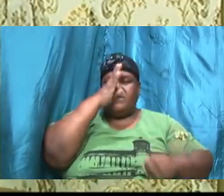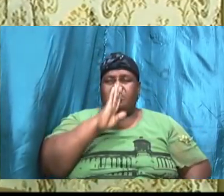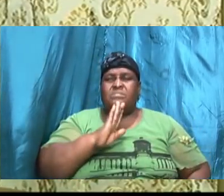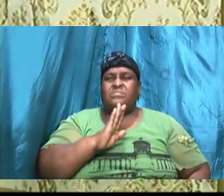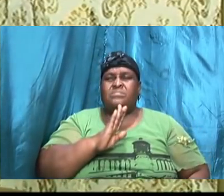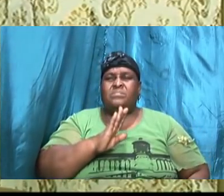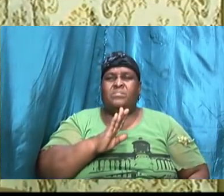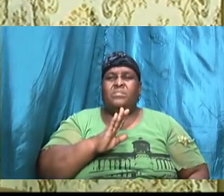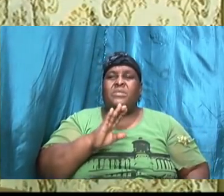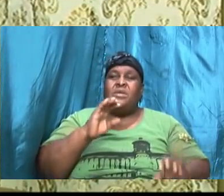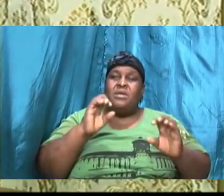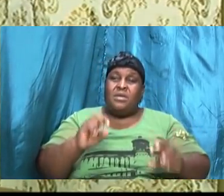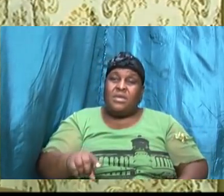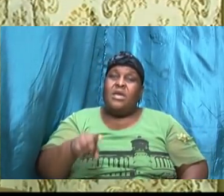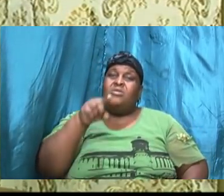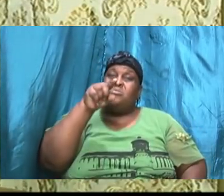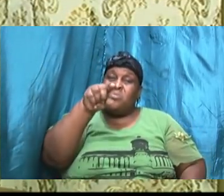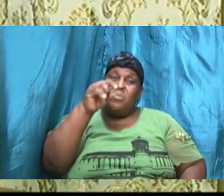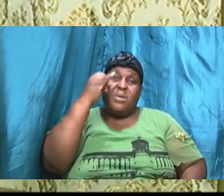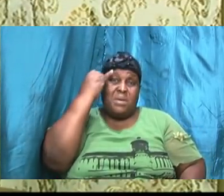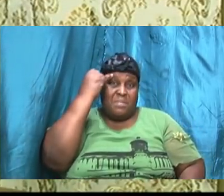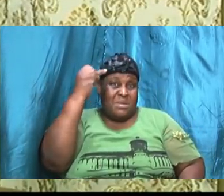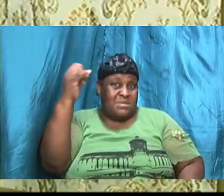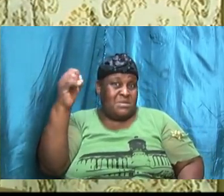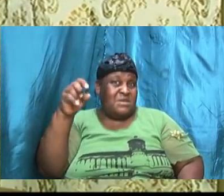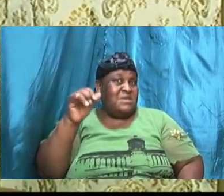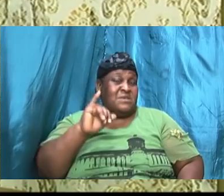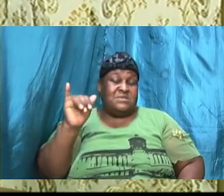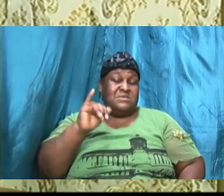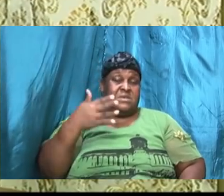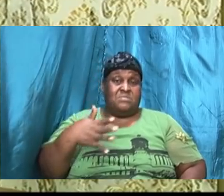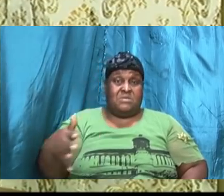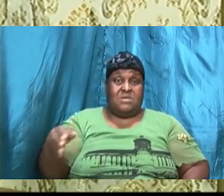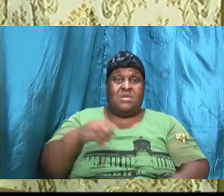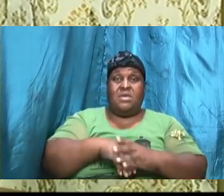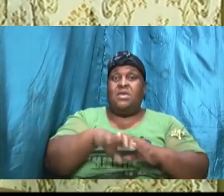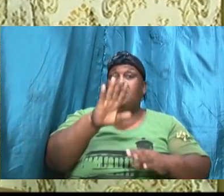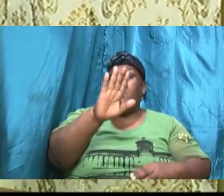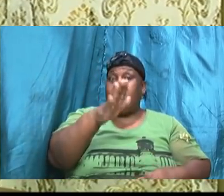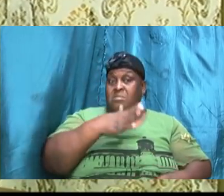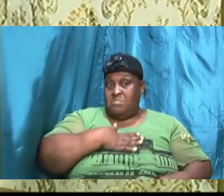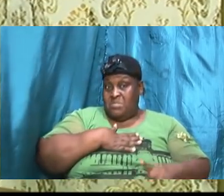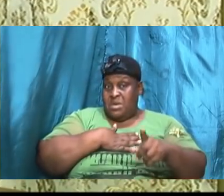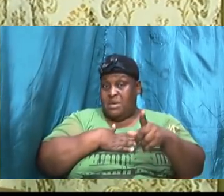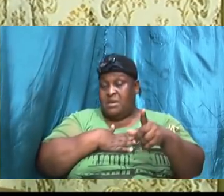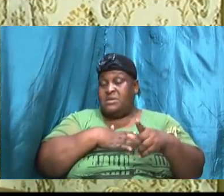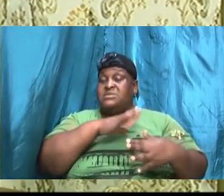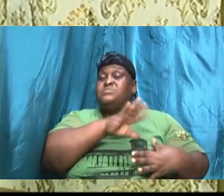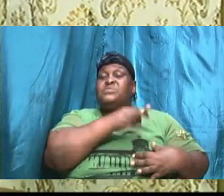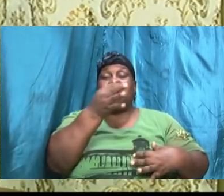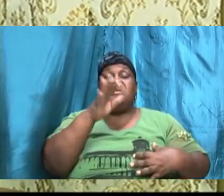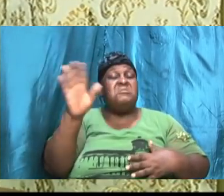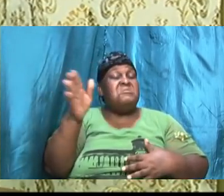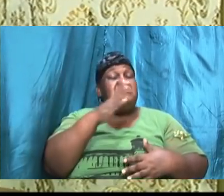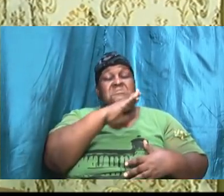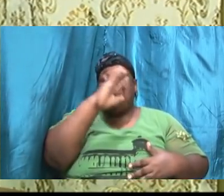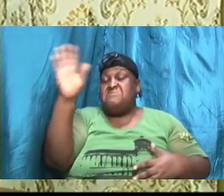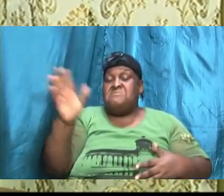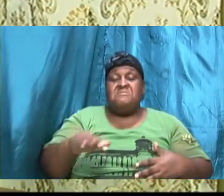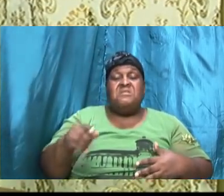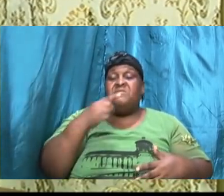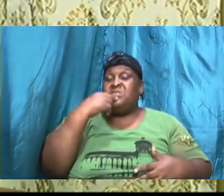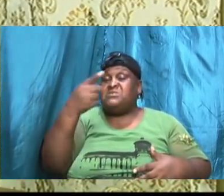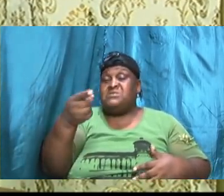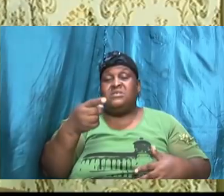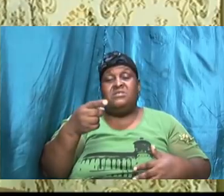Can you imagine the very same thing that is in my spirit? I didn't share with him, you know? Didn't share anything at all with him. The